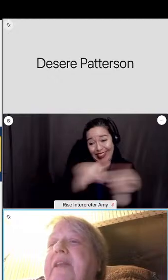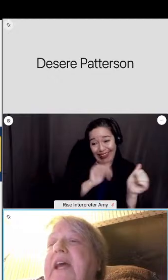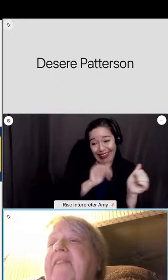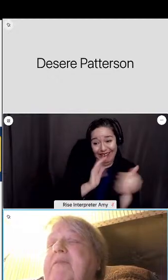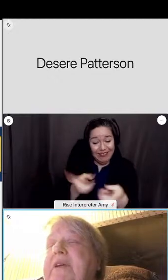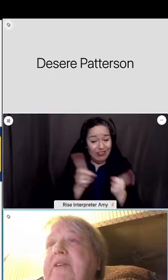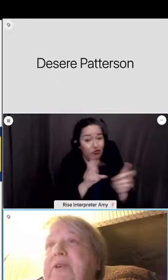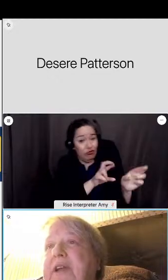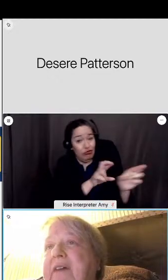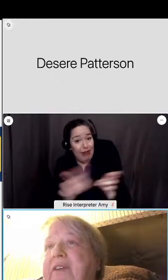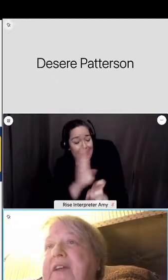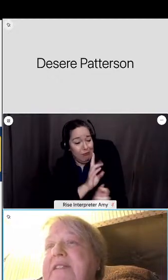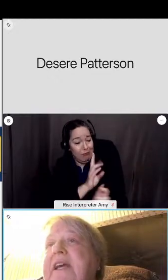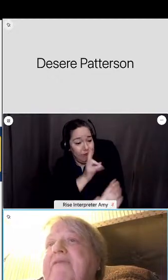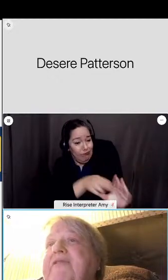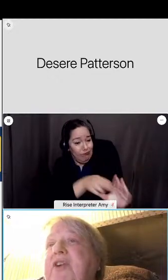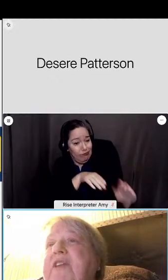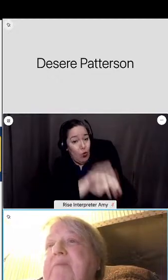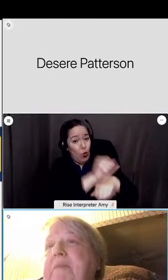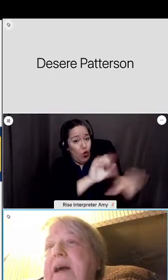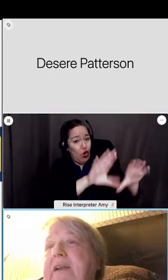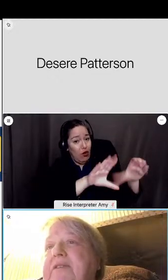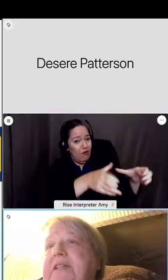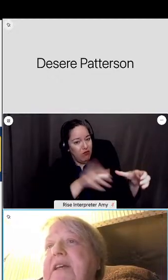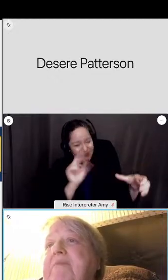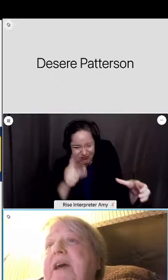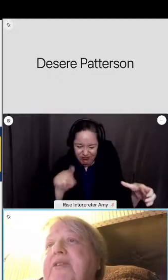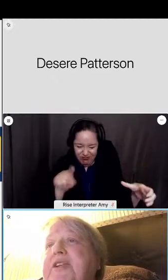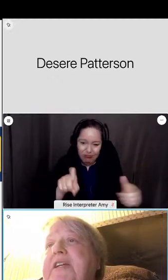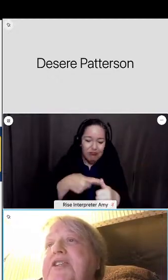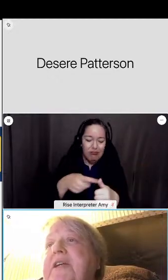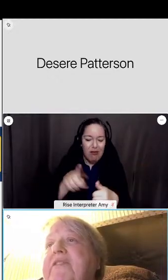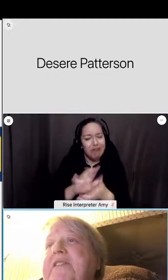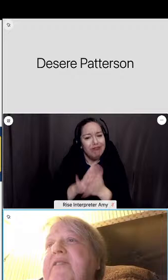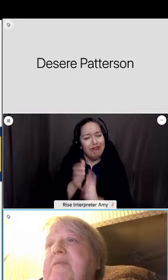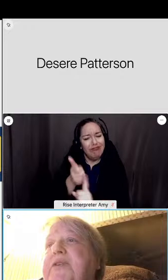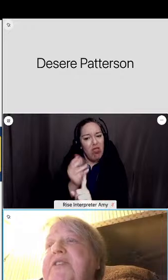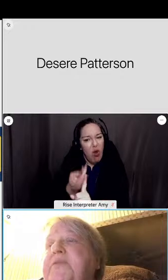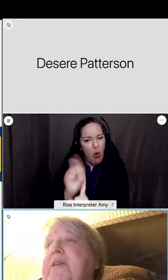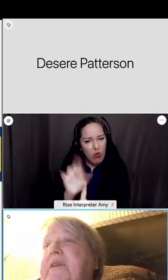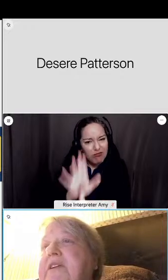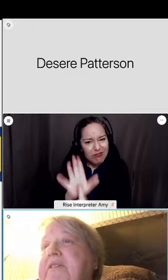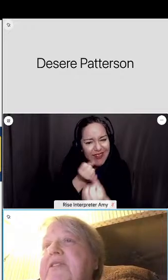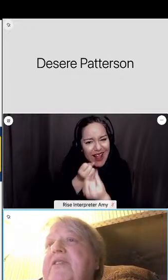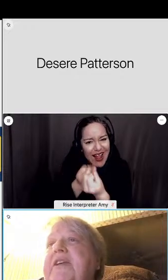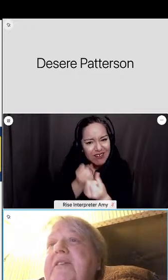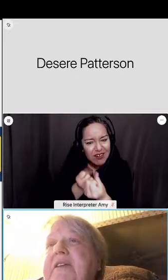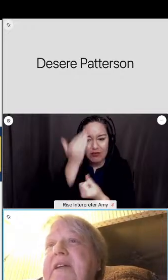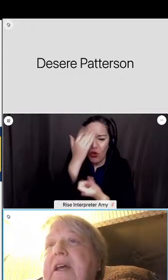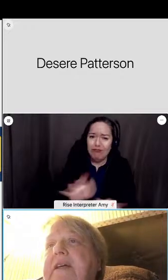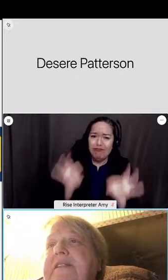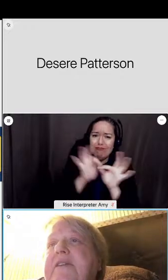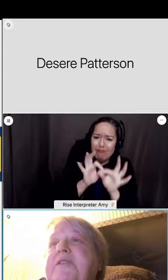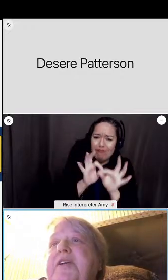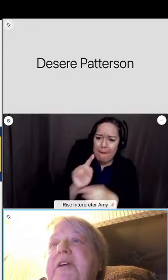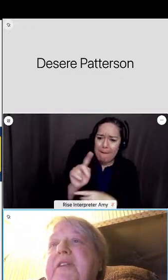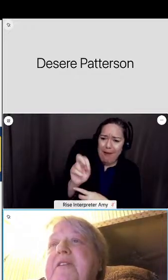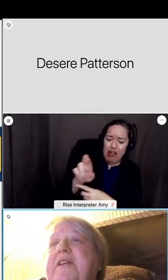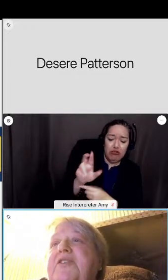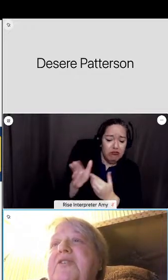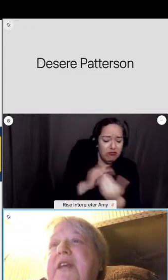they have to be their own advocates they have to know that it matters that they matter to each and every single person whether it be the custodian the